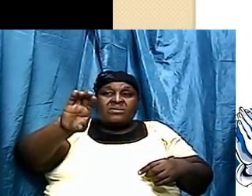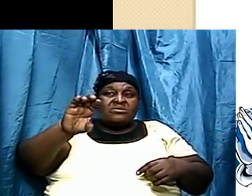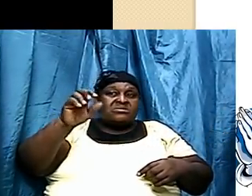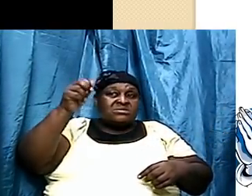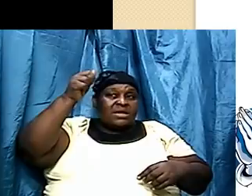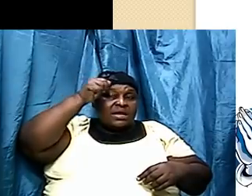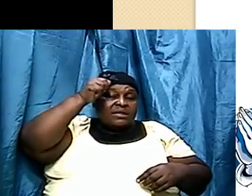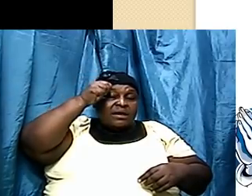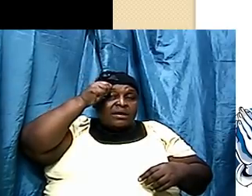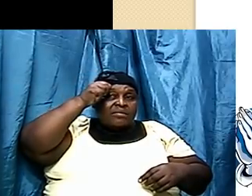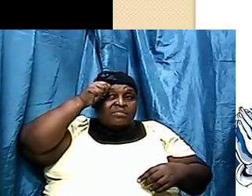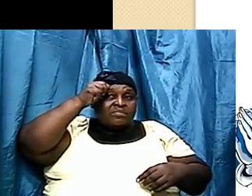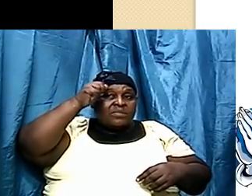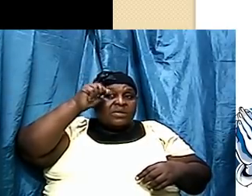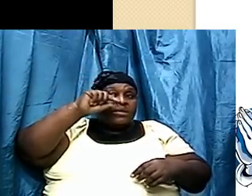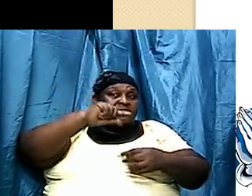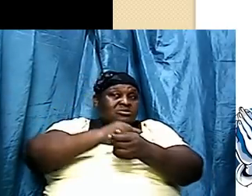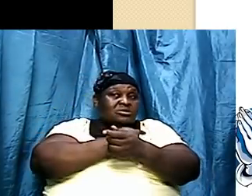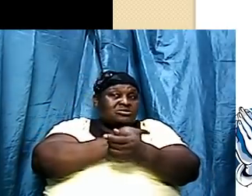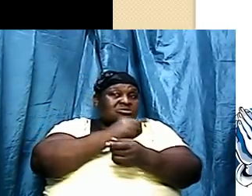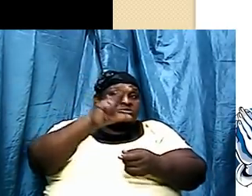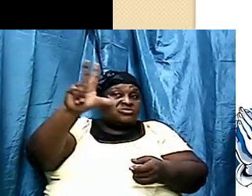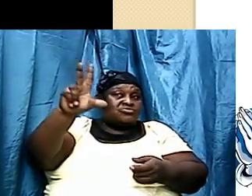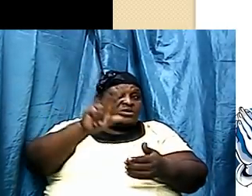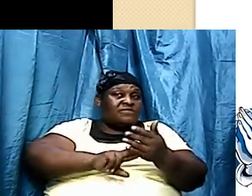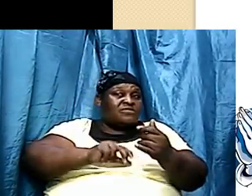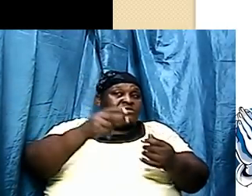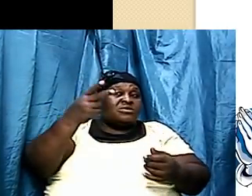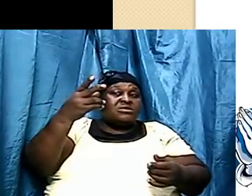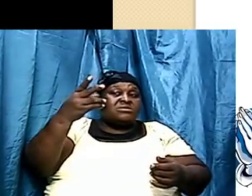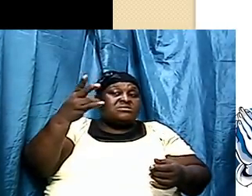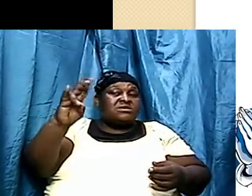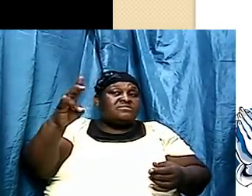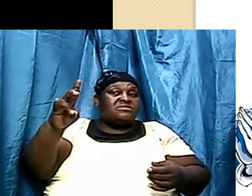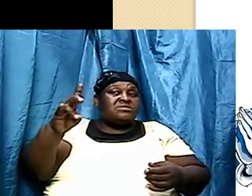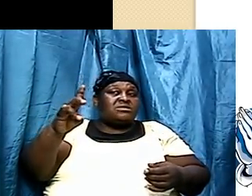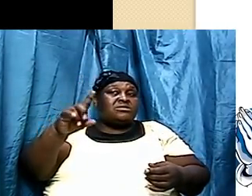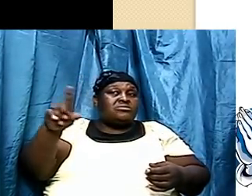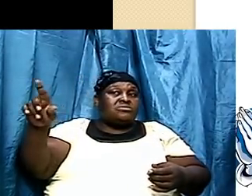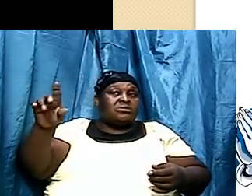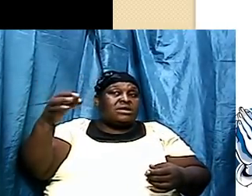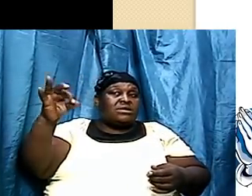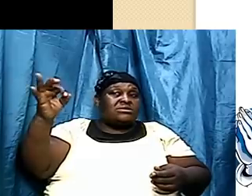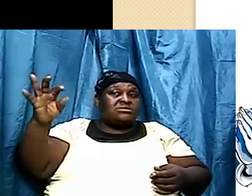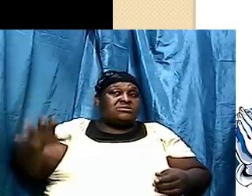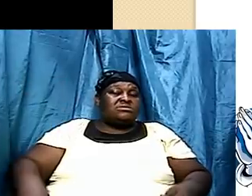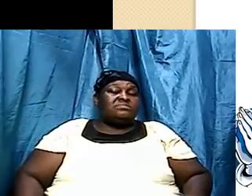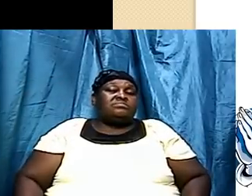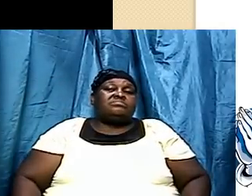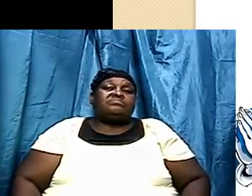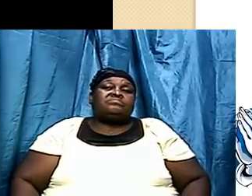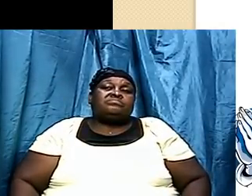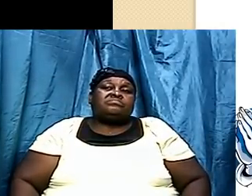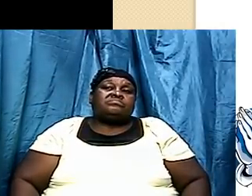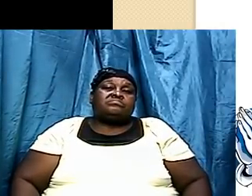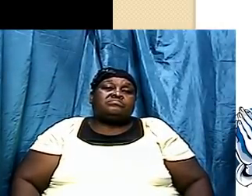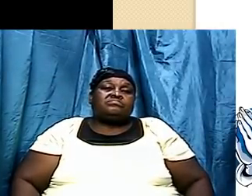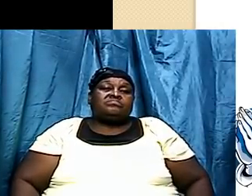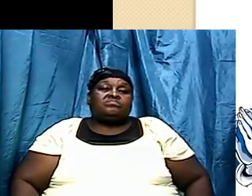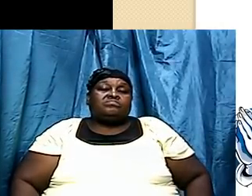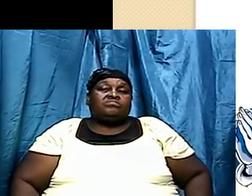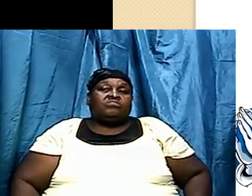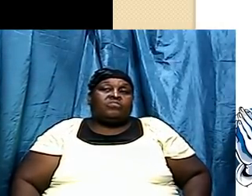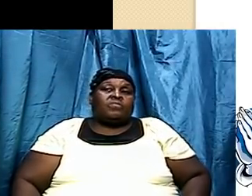3 verse 17 to 19 and let me just read that for you quickly so we don't leave out no